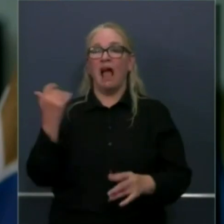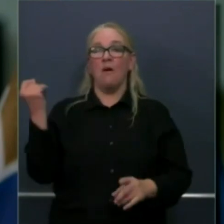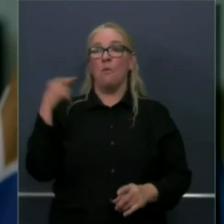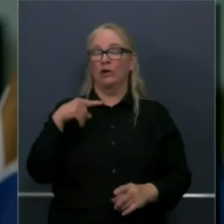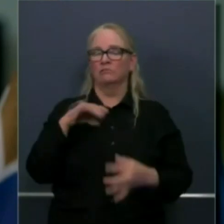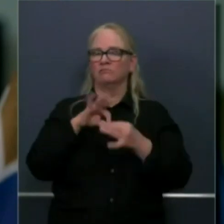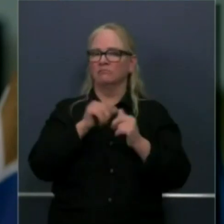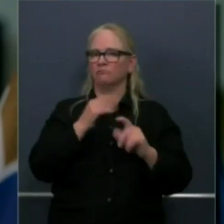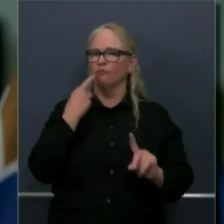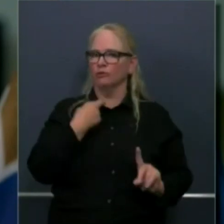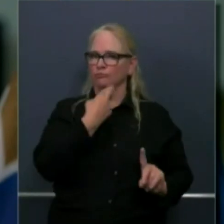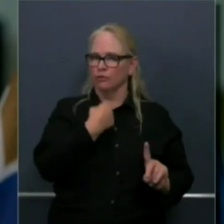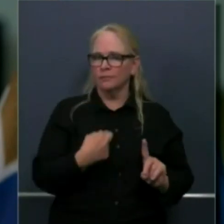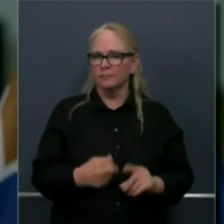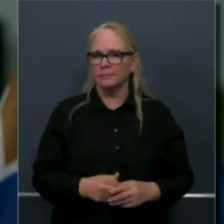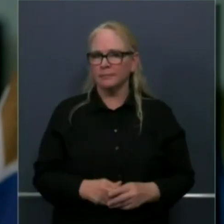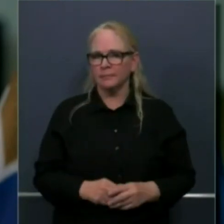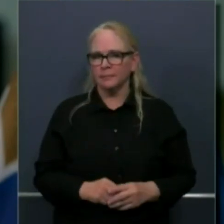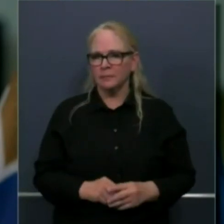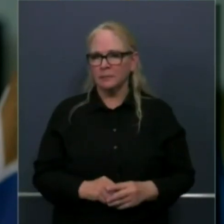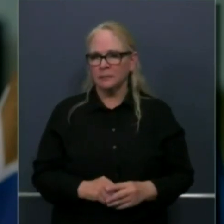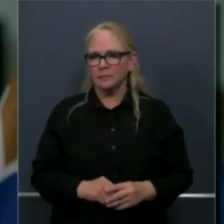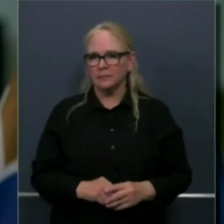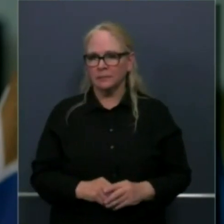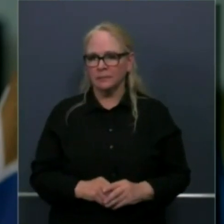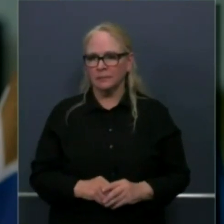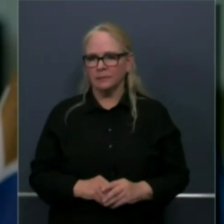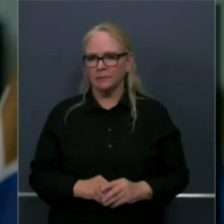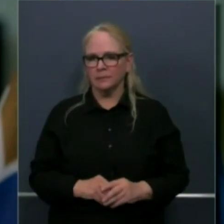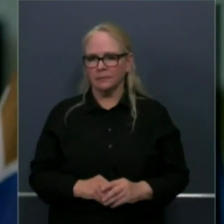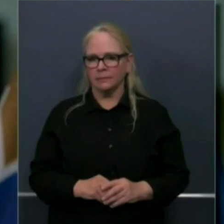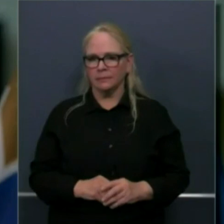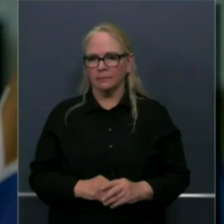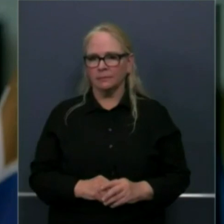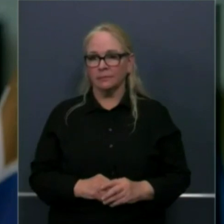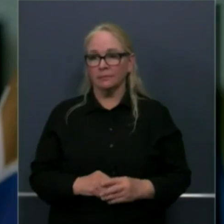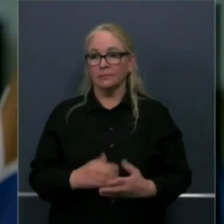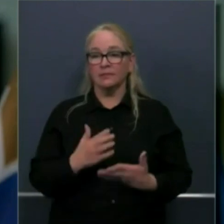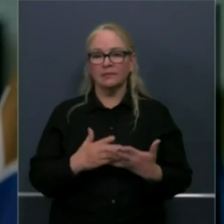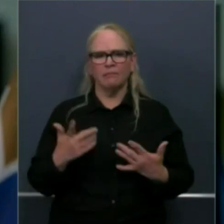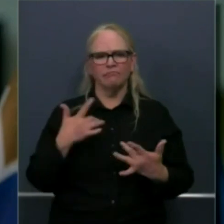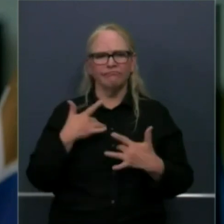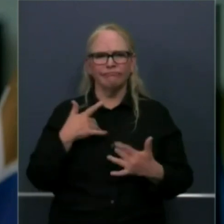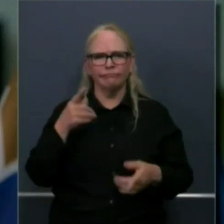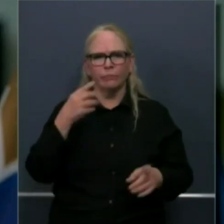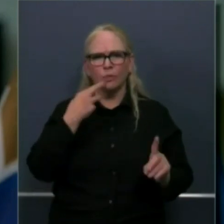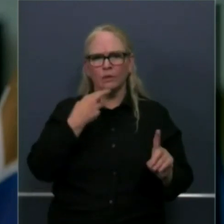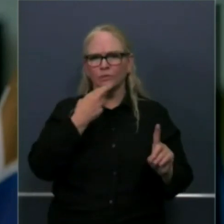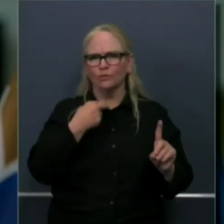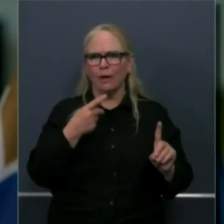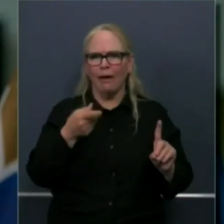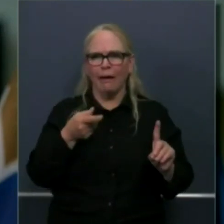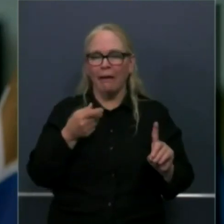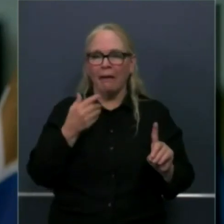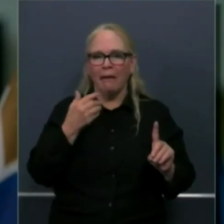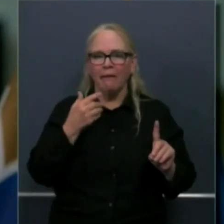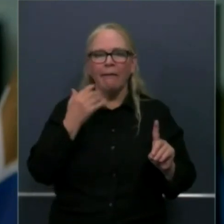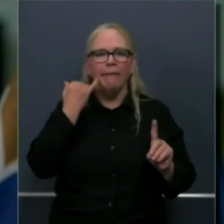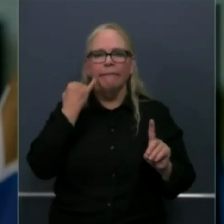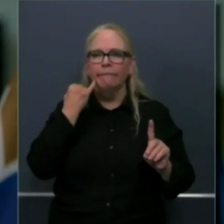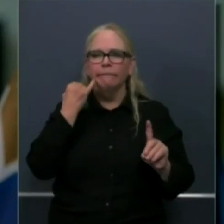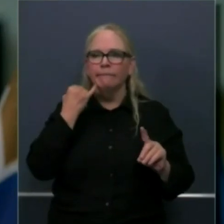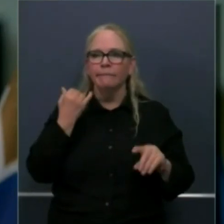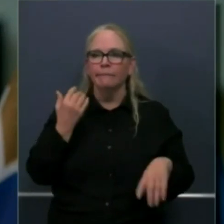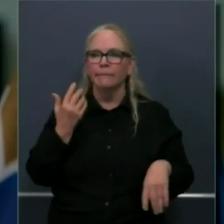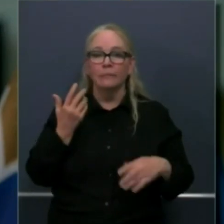some are potentially receiving more on unemployment, and these restaurants will likely be operating at reduced capacity, which translates to bringing in